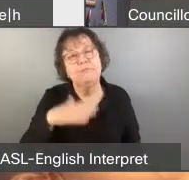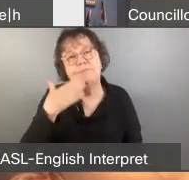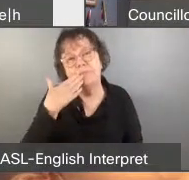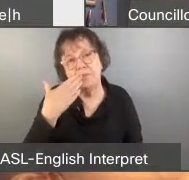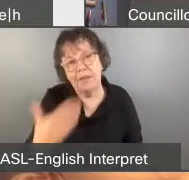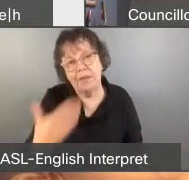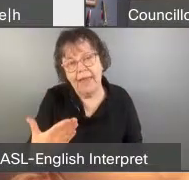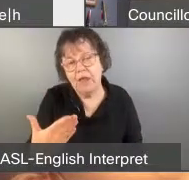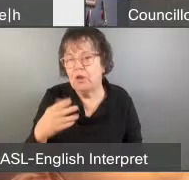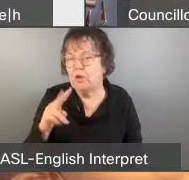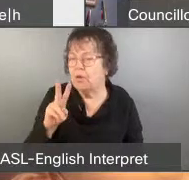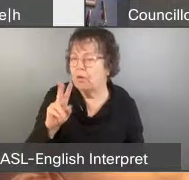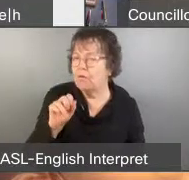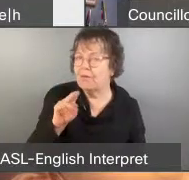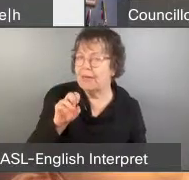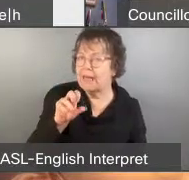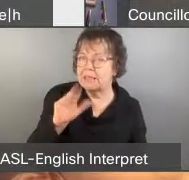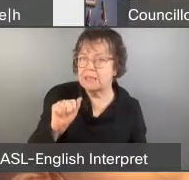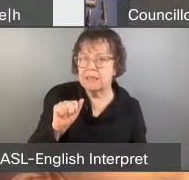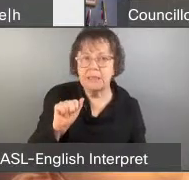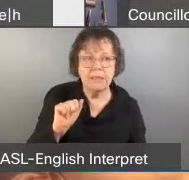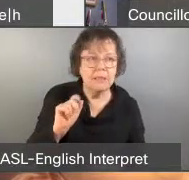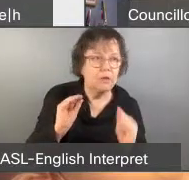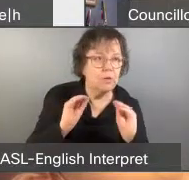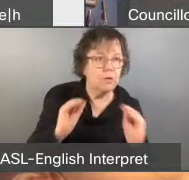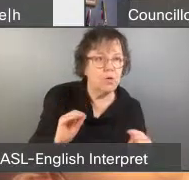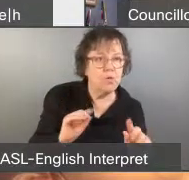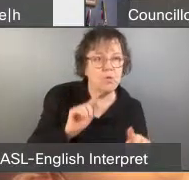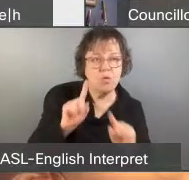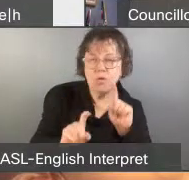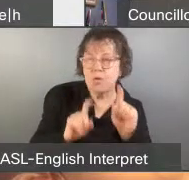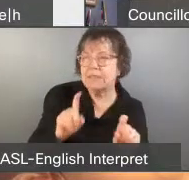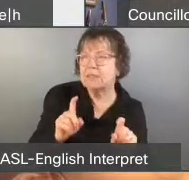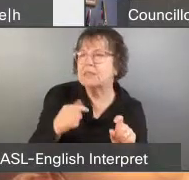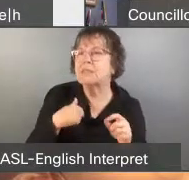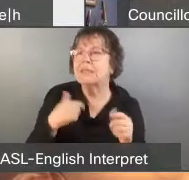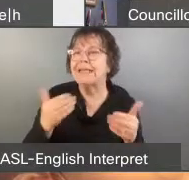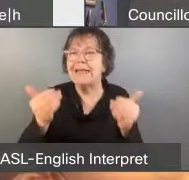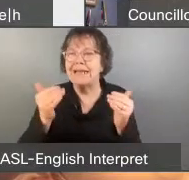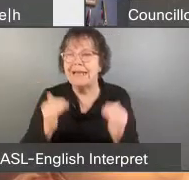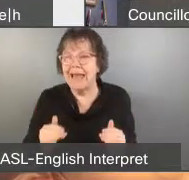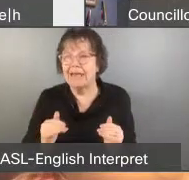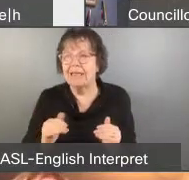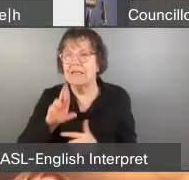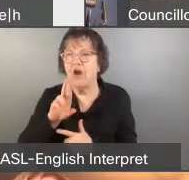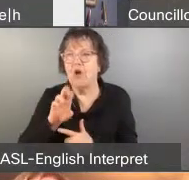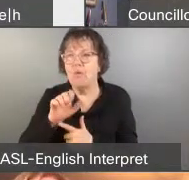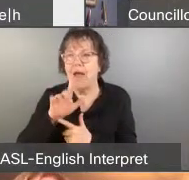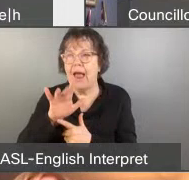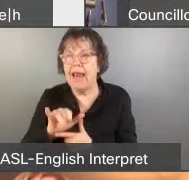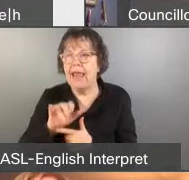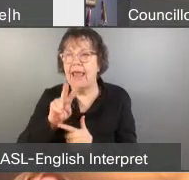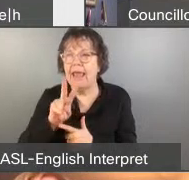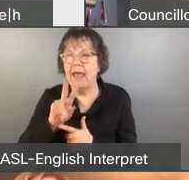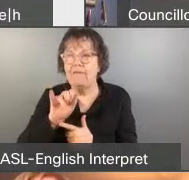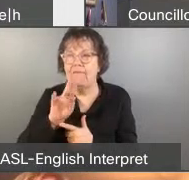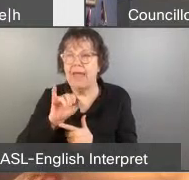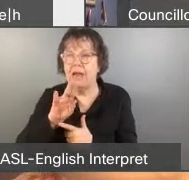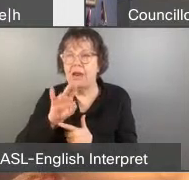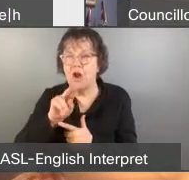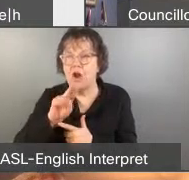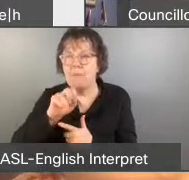Seeing no questions. I'll move on to the next 3. Riley Vanian-Paugh, Alexa